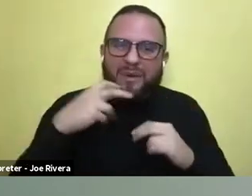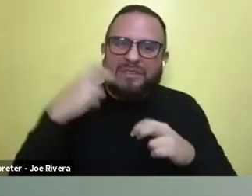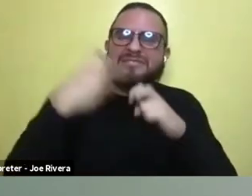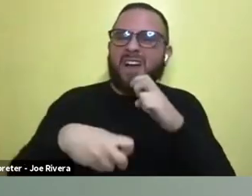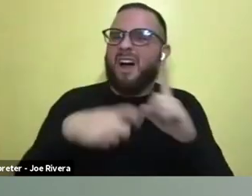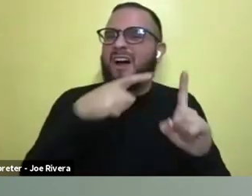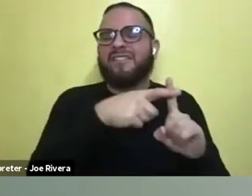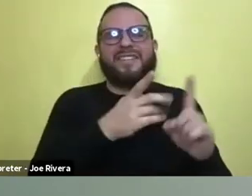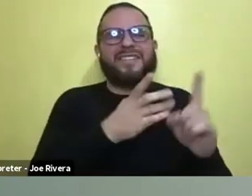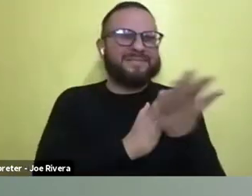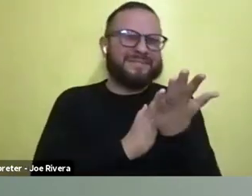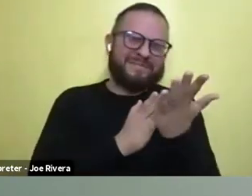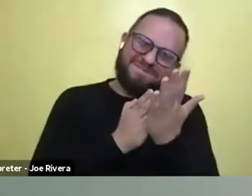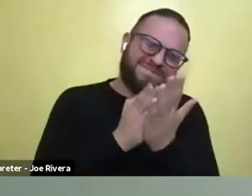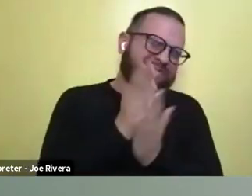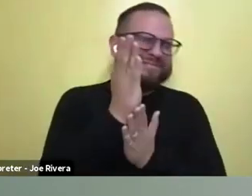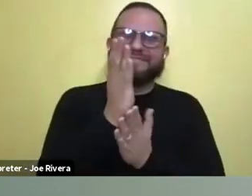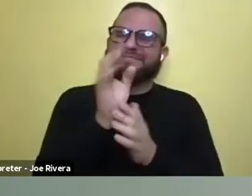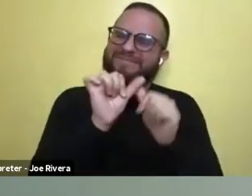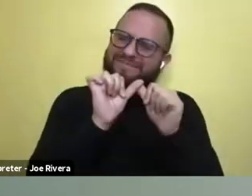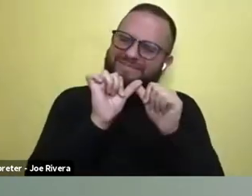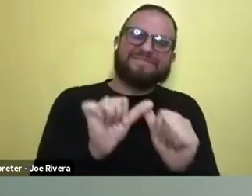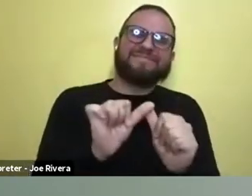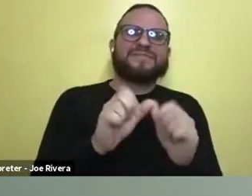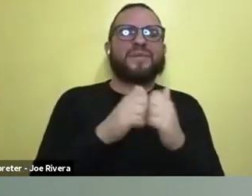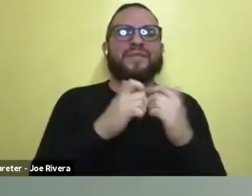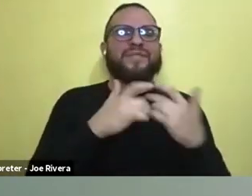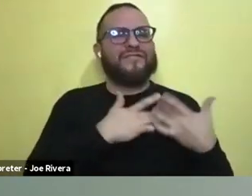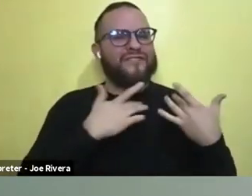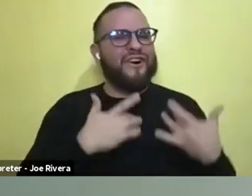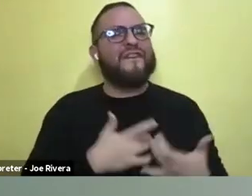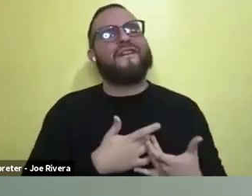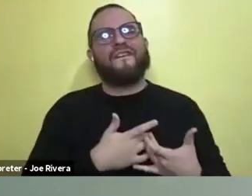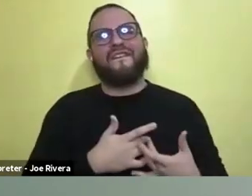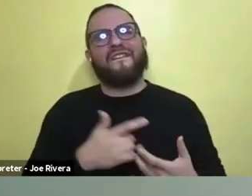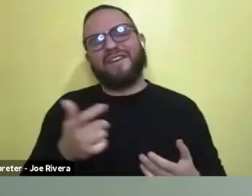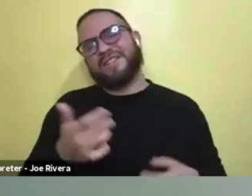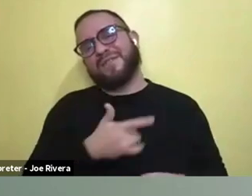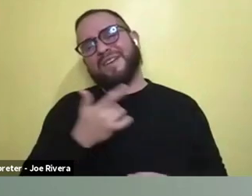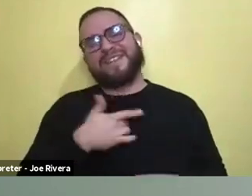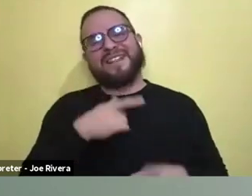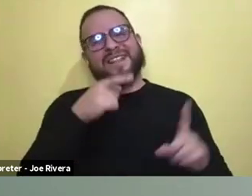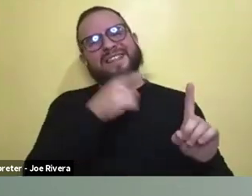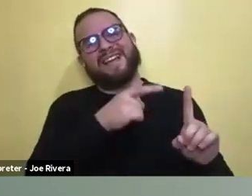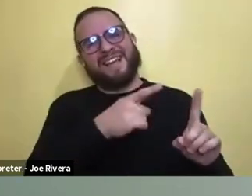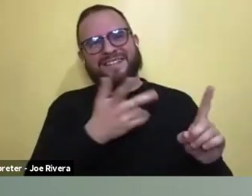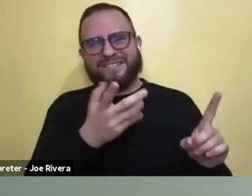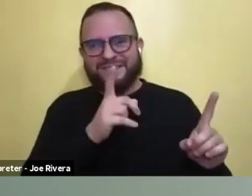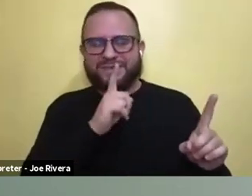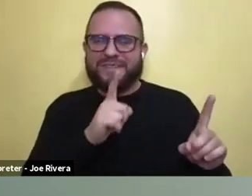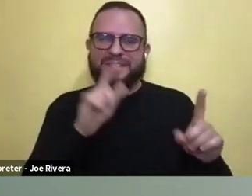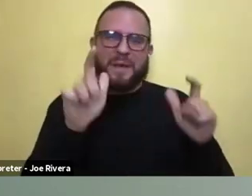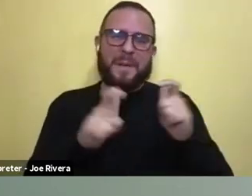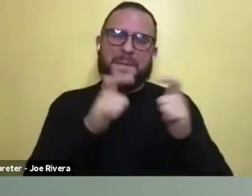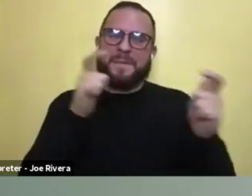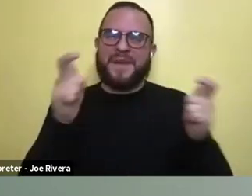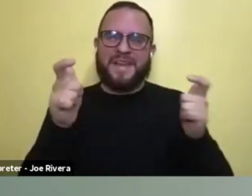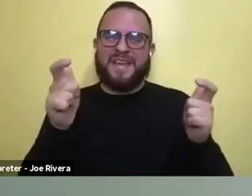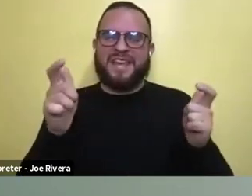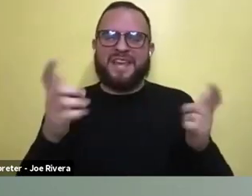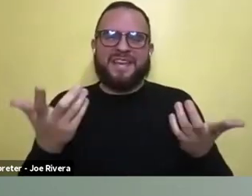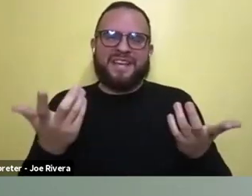them through his heart. So I feel like that is really big and he just,